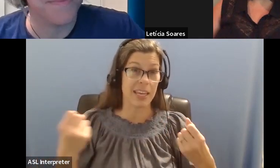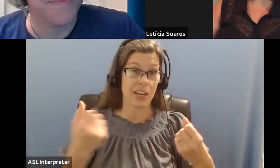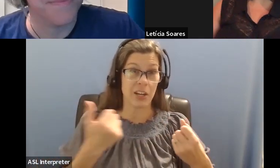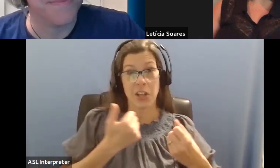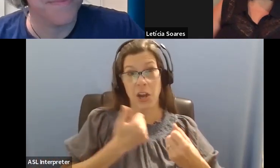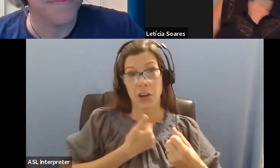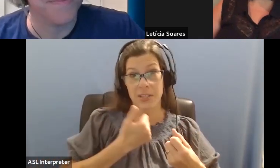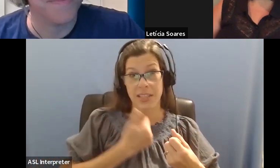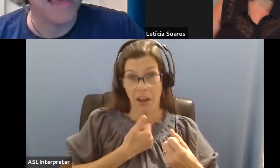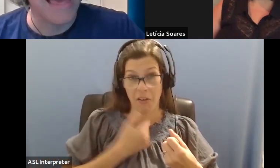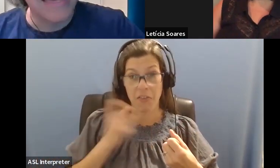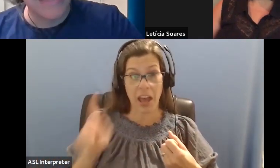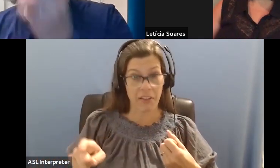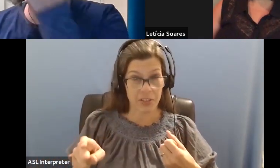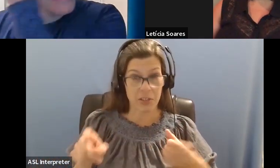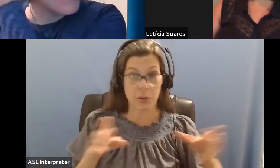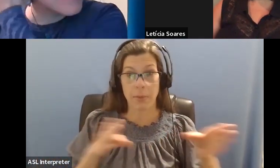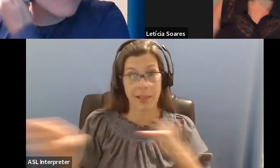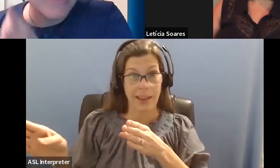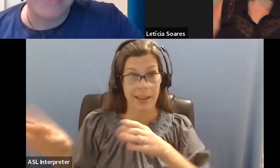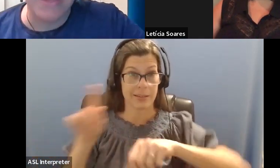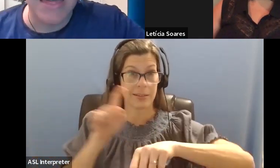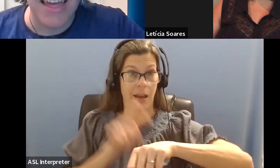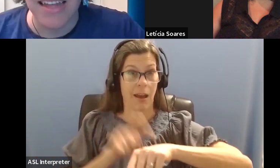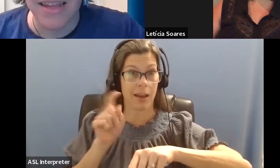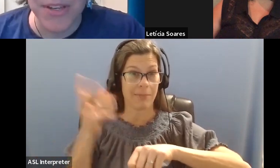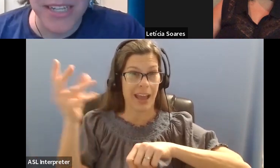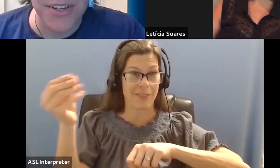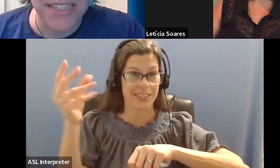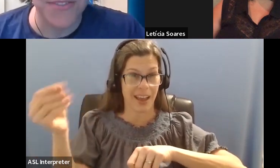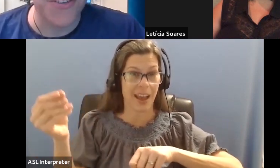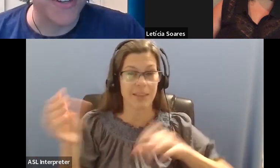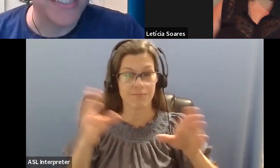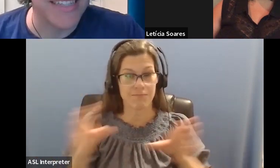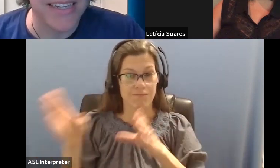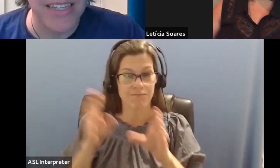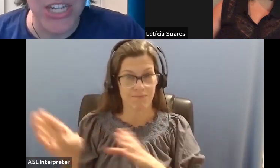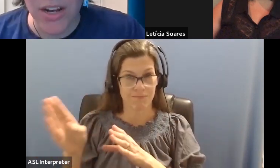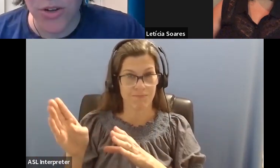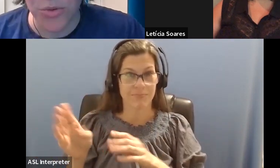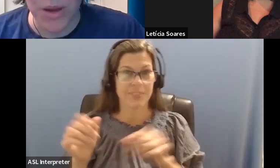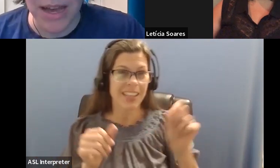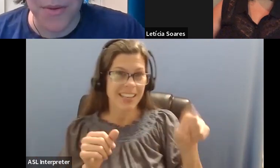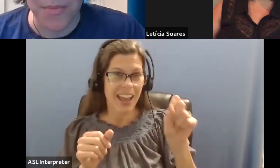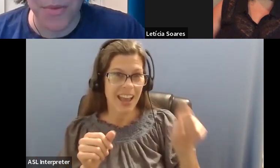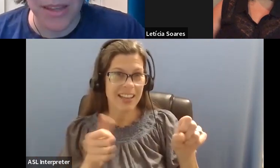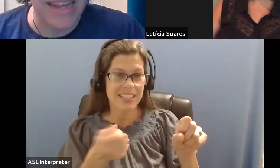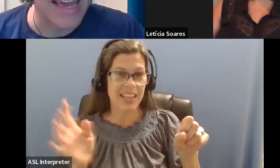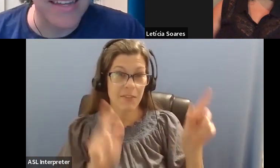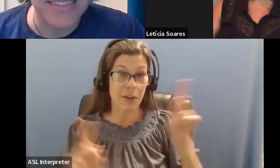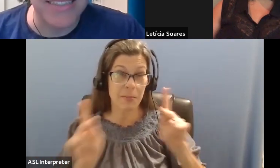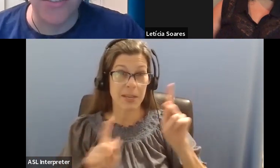intentional in doing that. Yeah. Yeah. And, and, because I know there's a few folks in the, in the chat who, um,